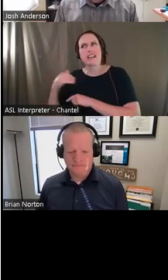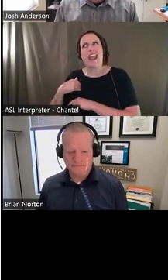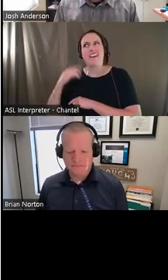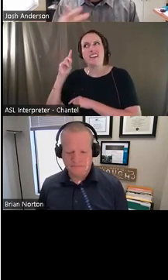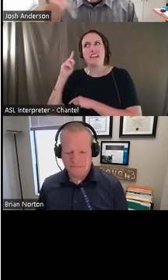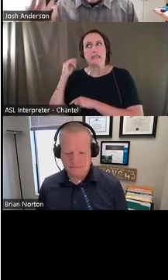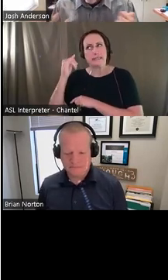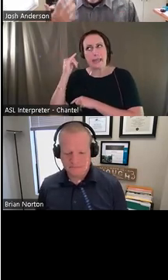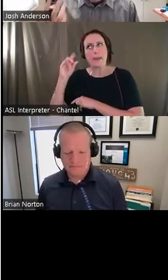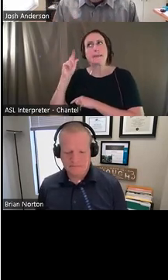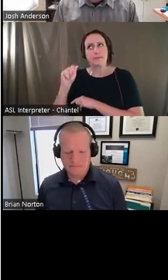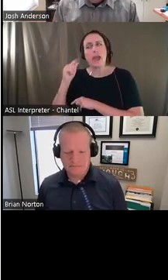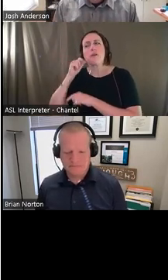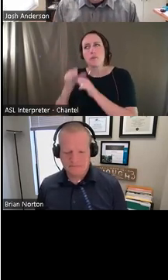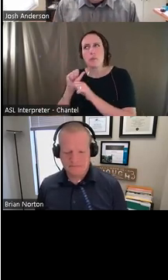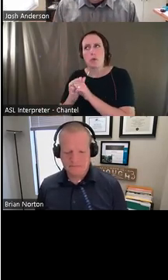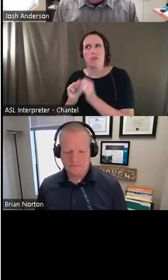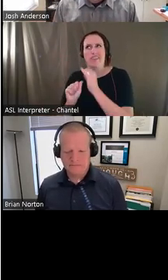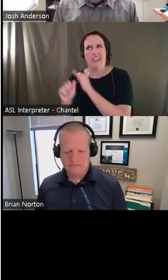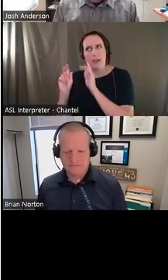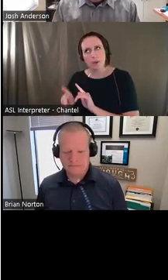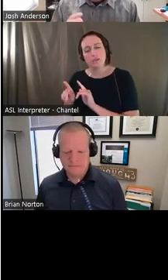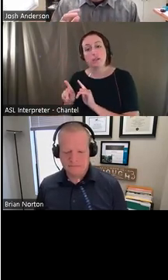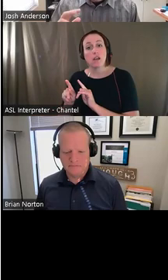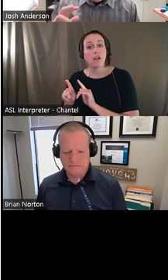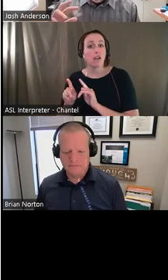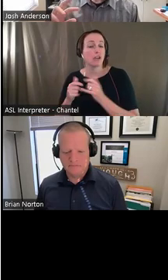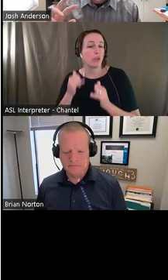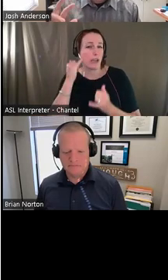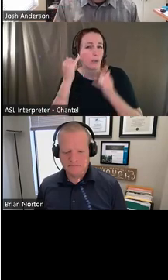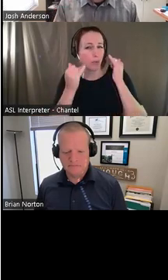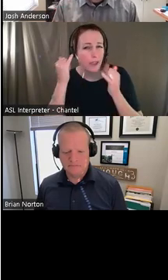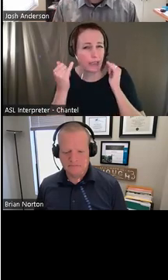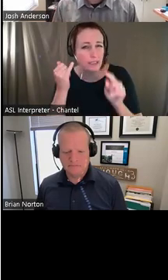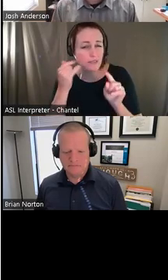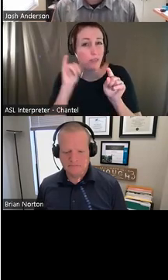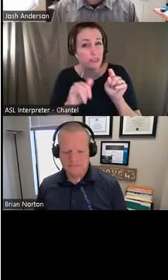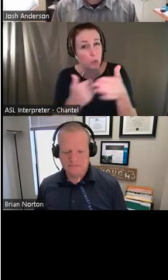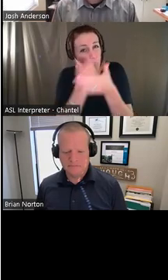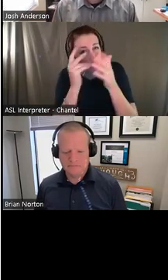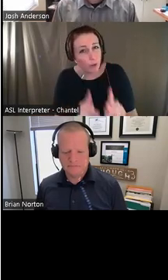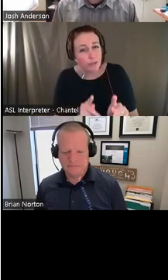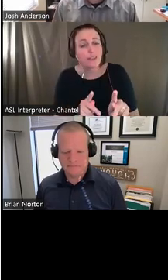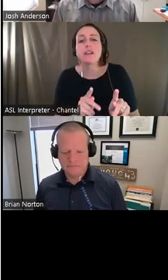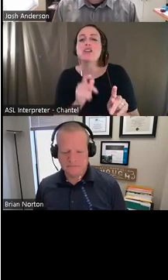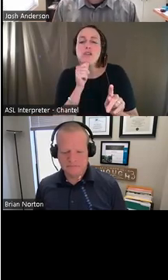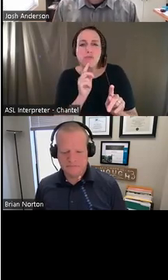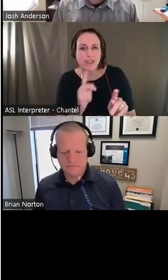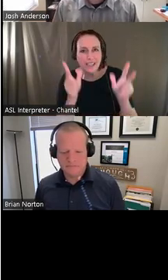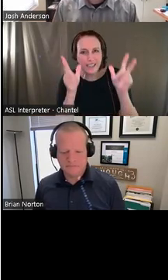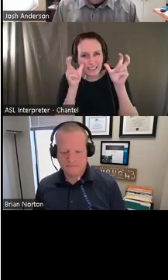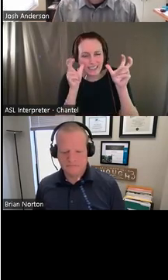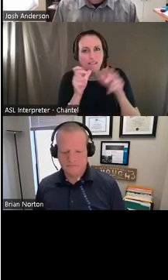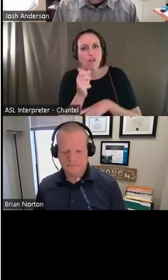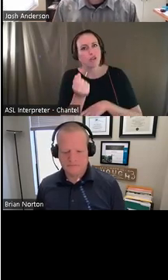here, and you're thinking about the things that might help them. Sometimes you don't hear what the real need is, uh, and